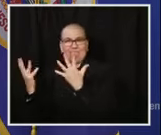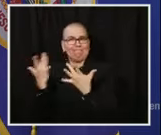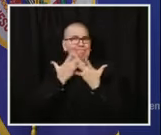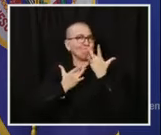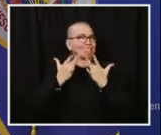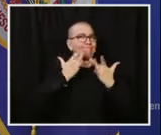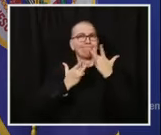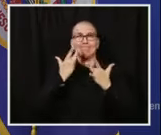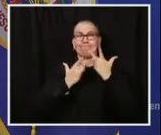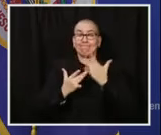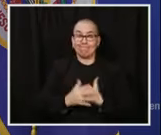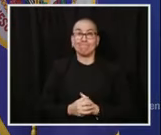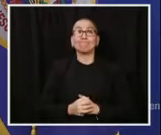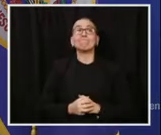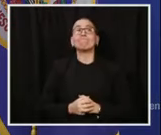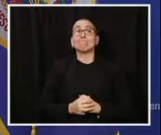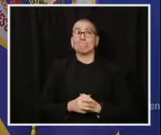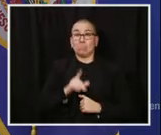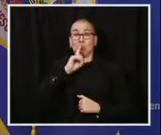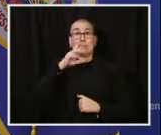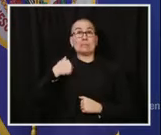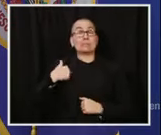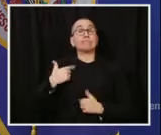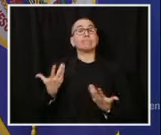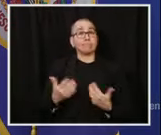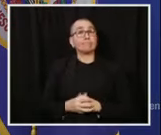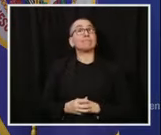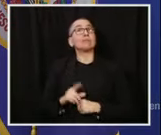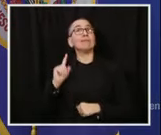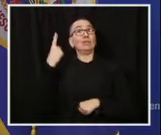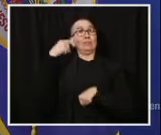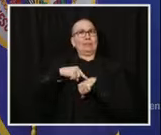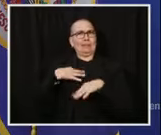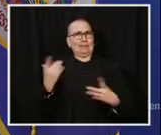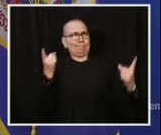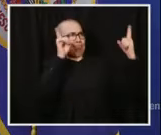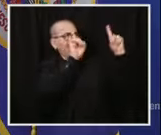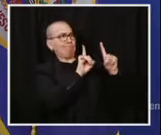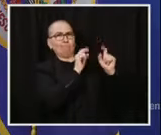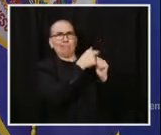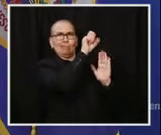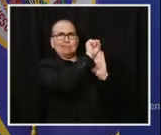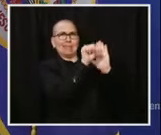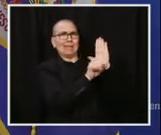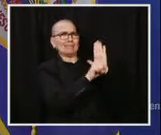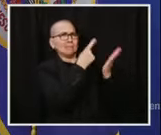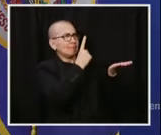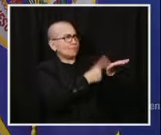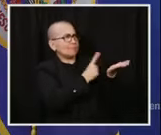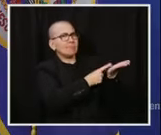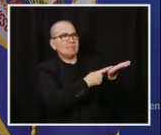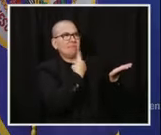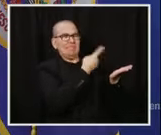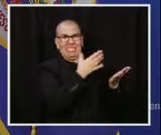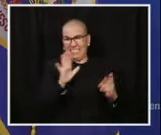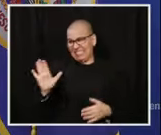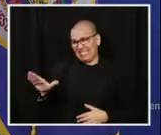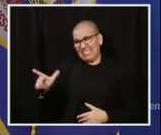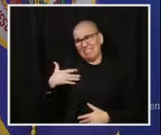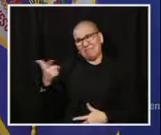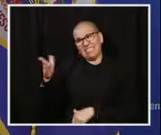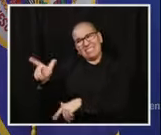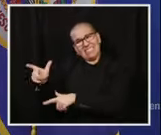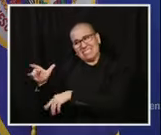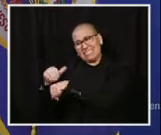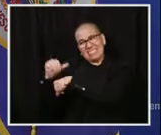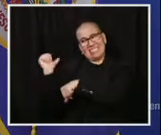approached by the state regarding guardsmen filling the role of temporary nurse aides for facilities with COVID-infected staff shortages, I obviously